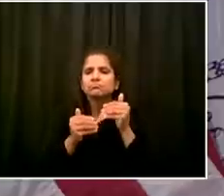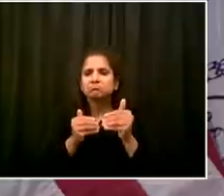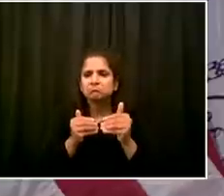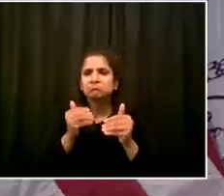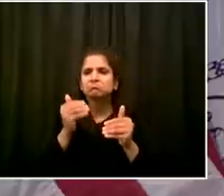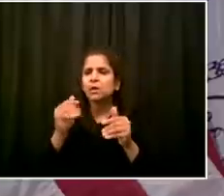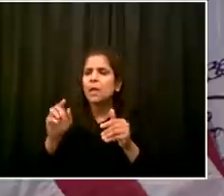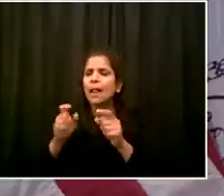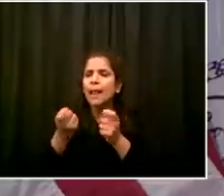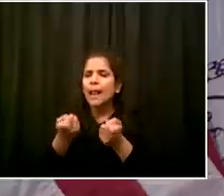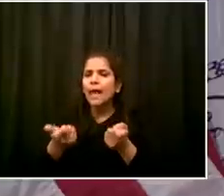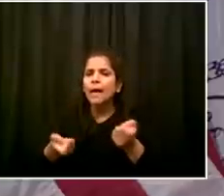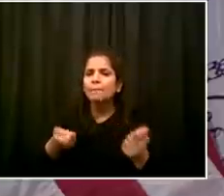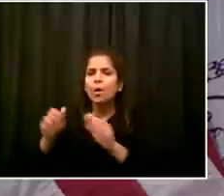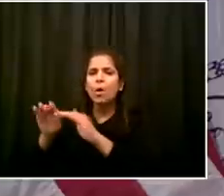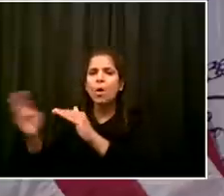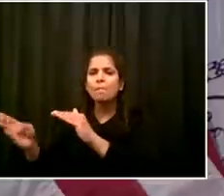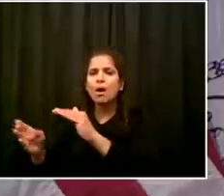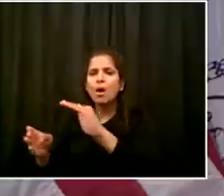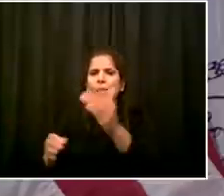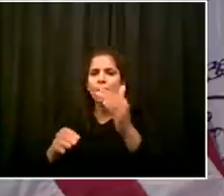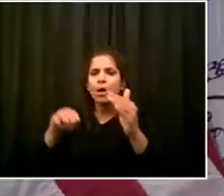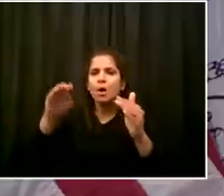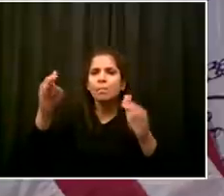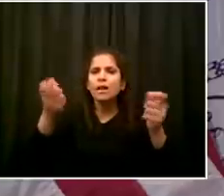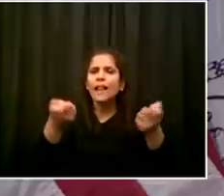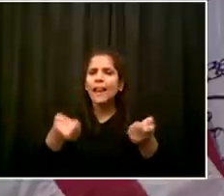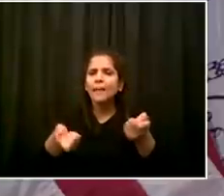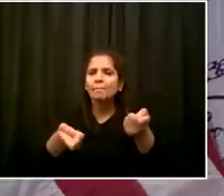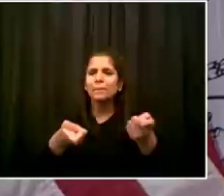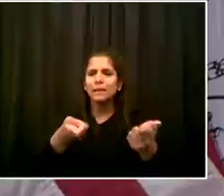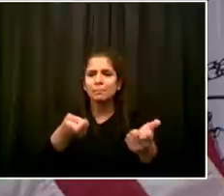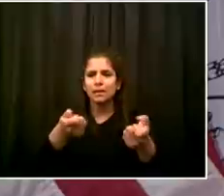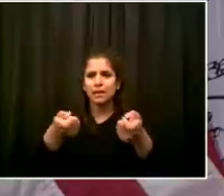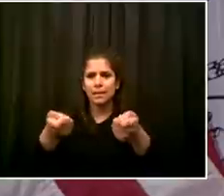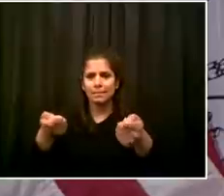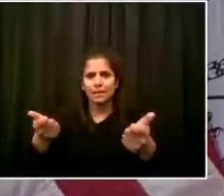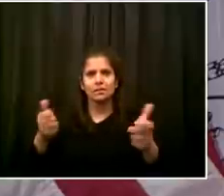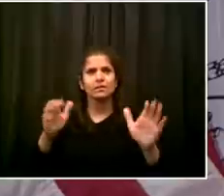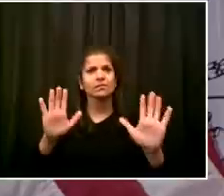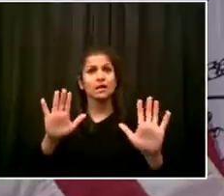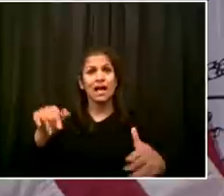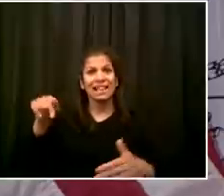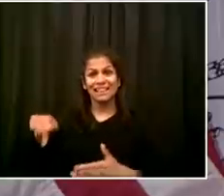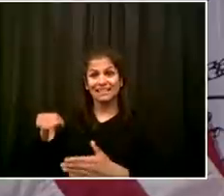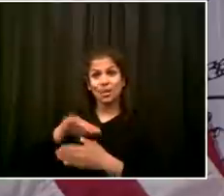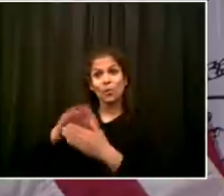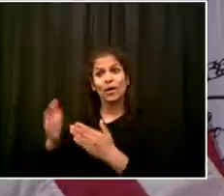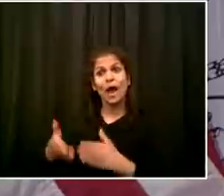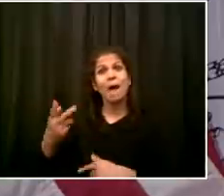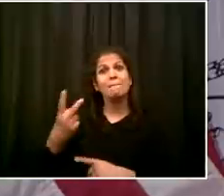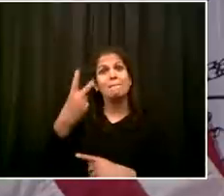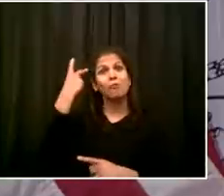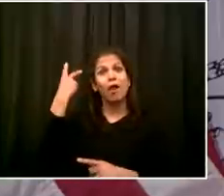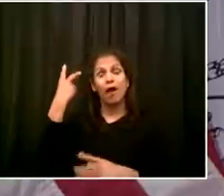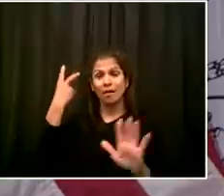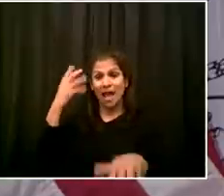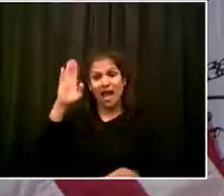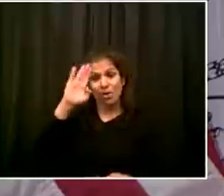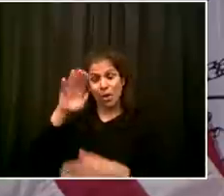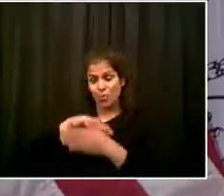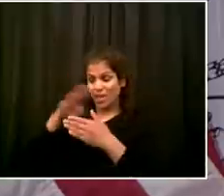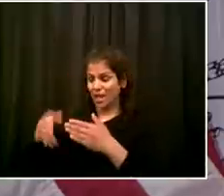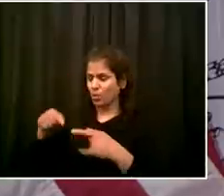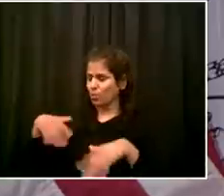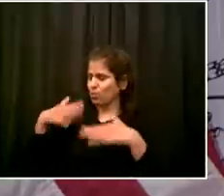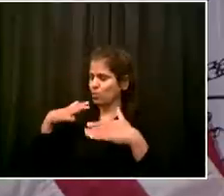and the NYPD and the Parks Department will be taking any number of measures. There'll be plenty of personnel out, obviously, a lot